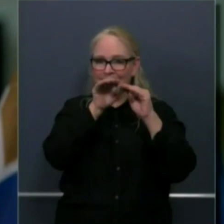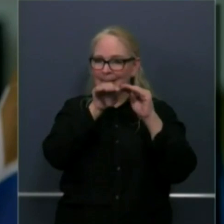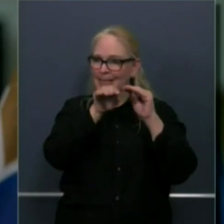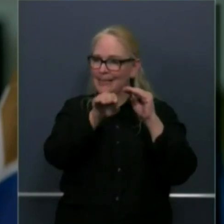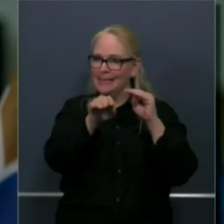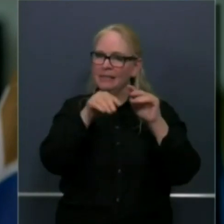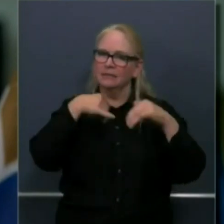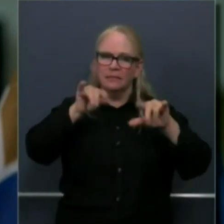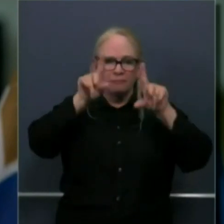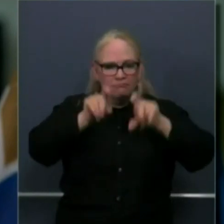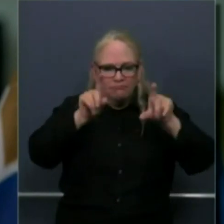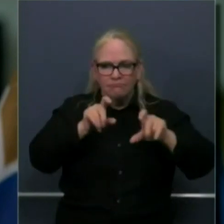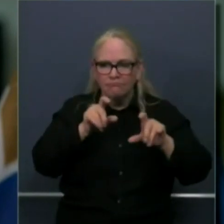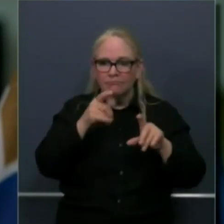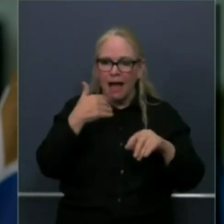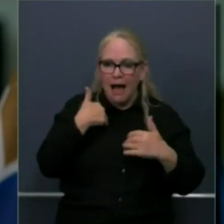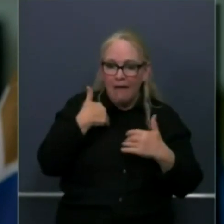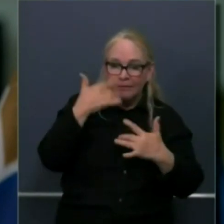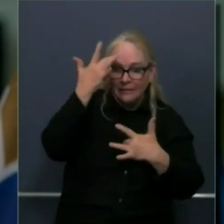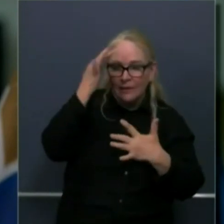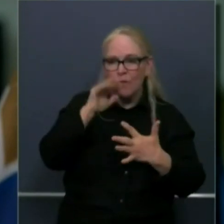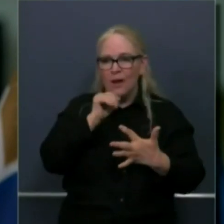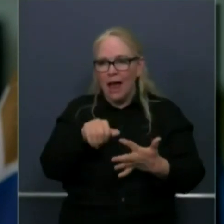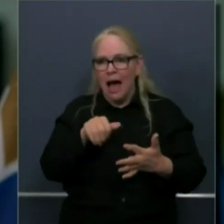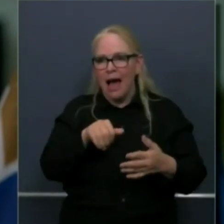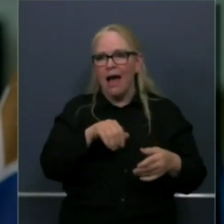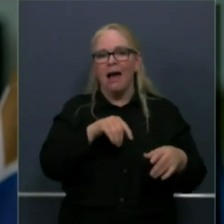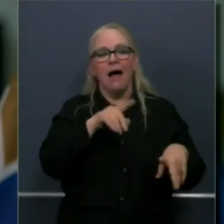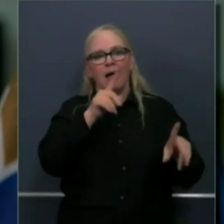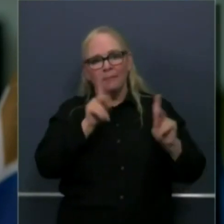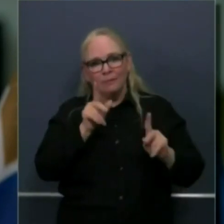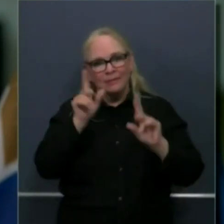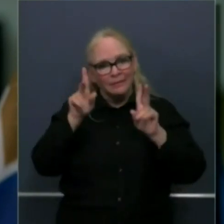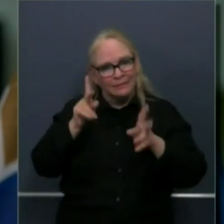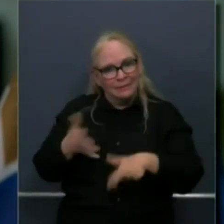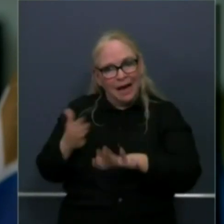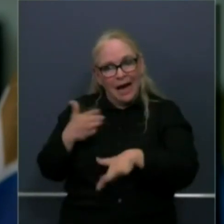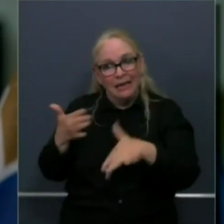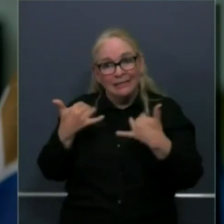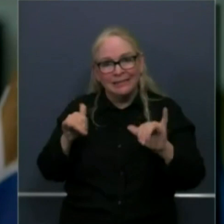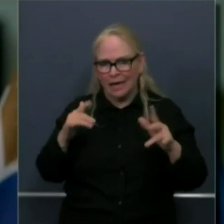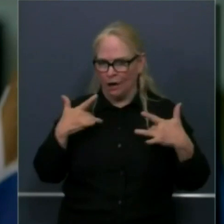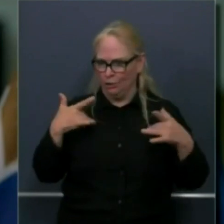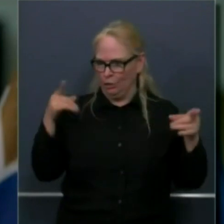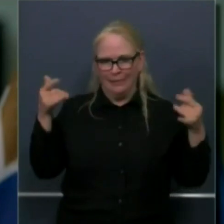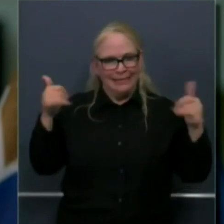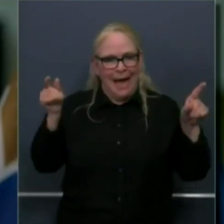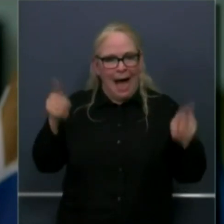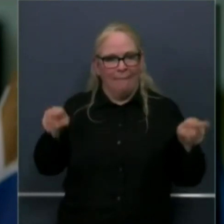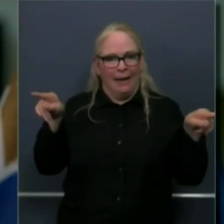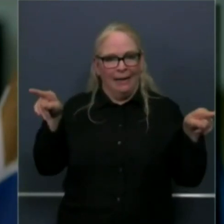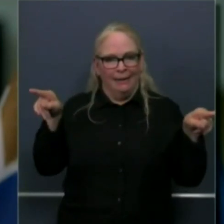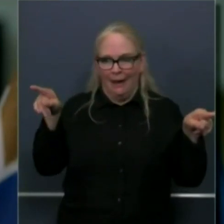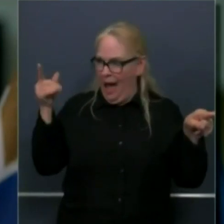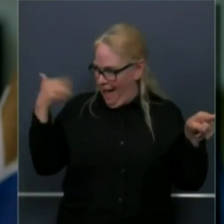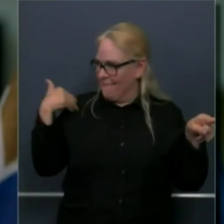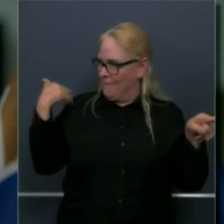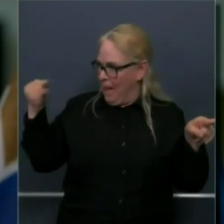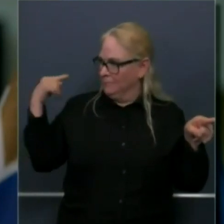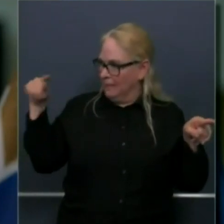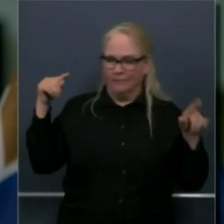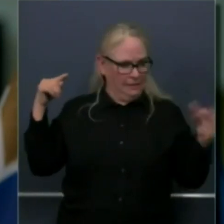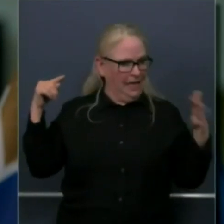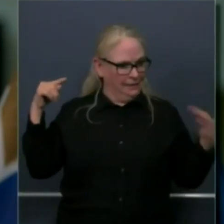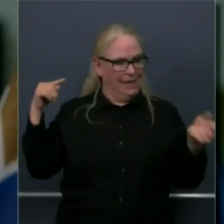that the death rates but nonetheless points of concern uh so again mix of optimism uh